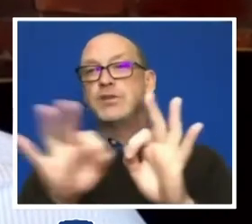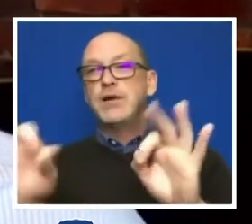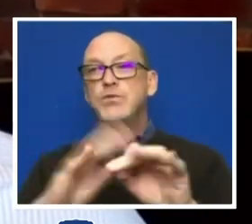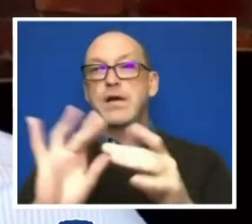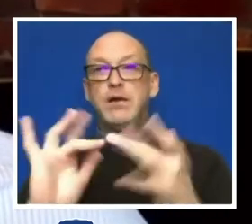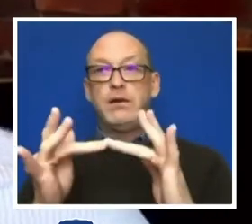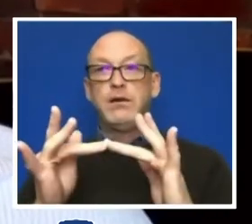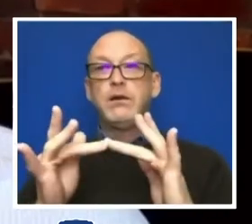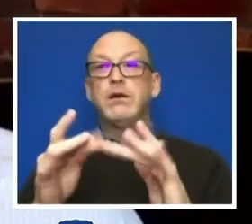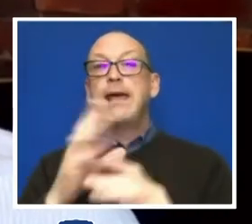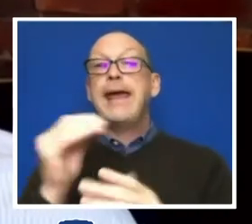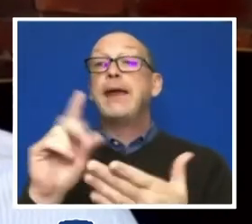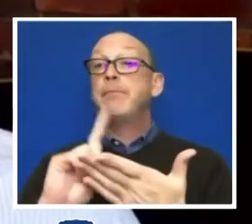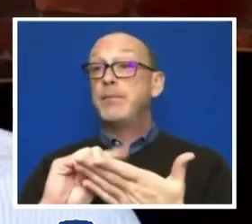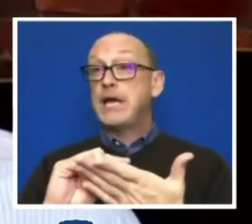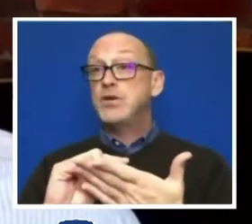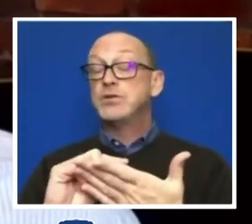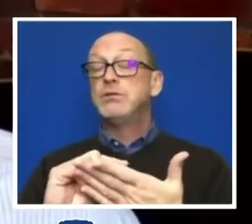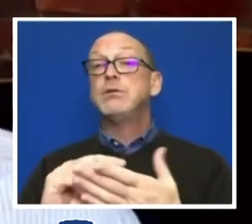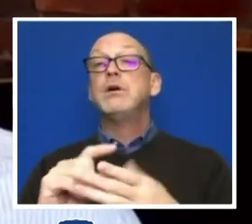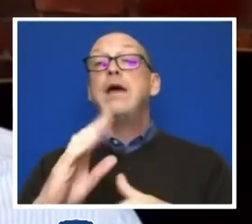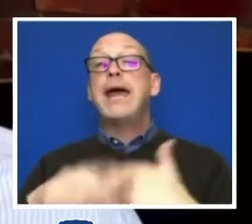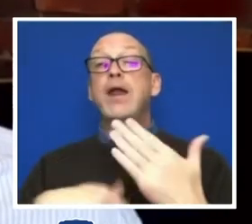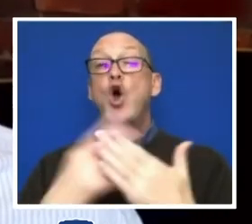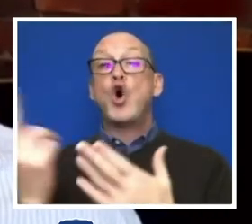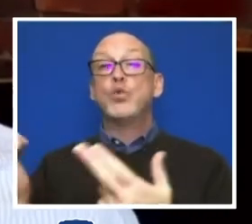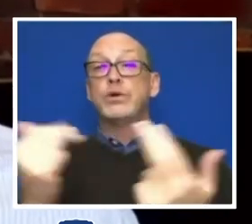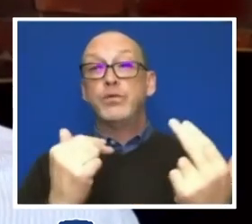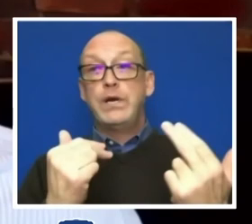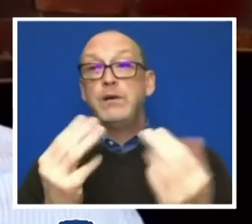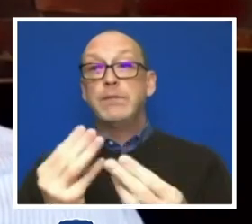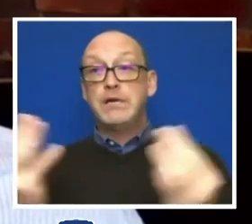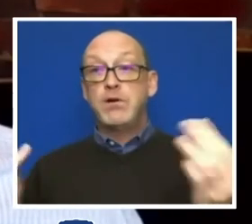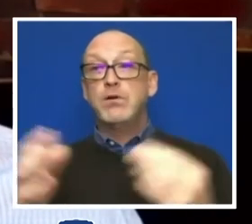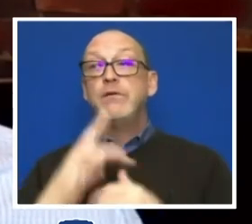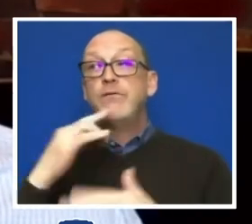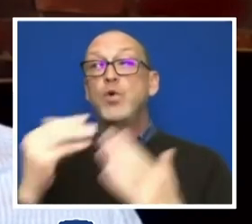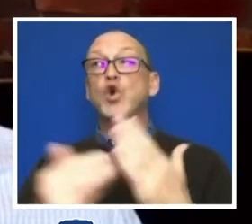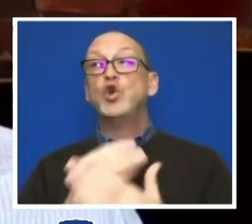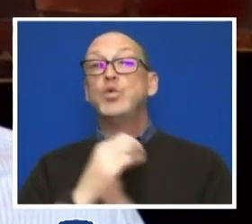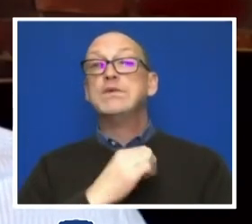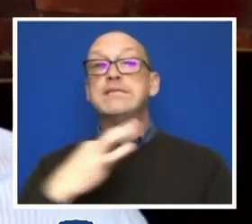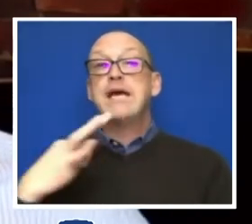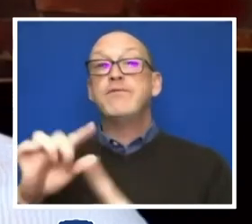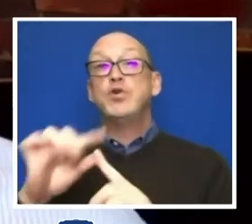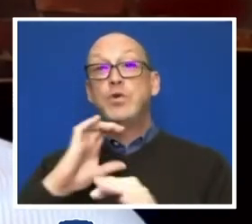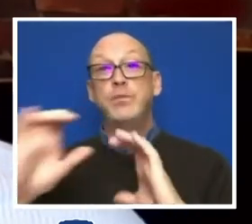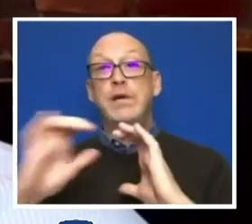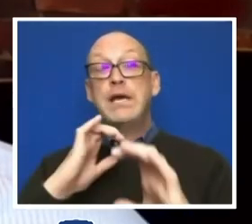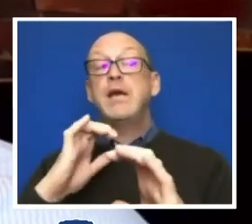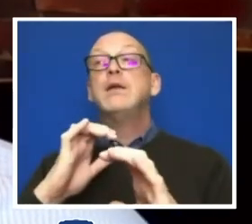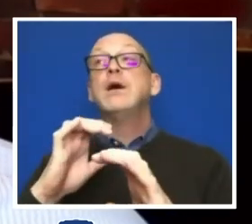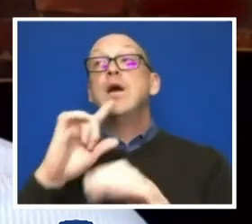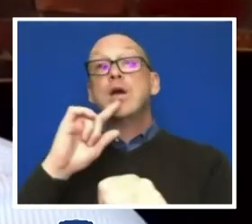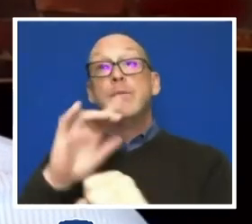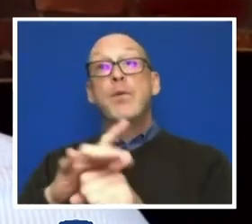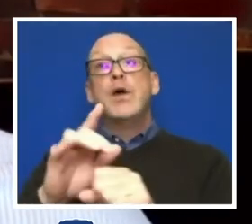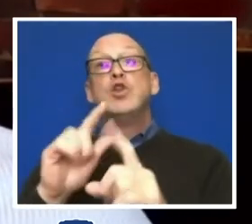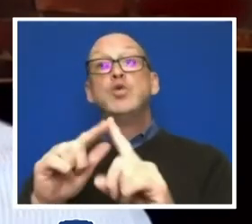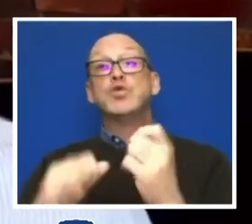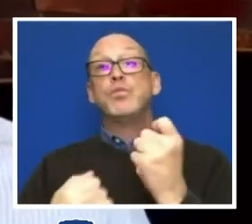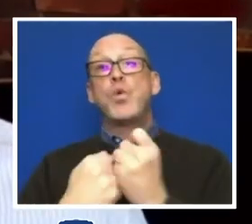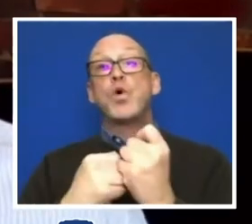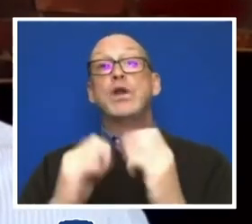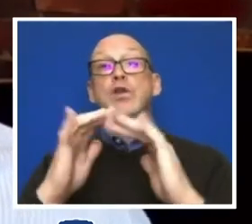office publications and in all of its recruiting materials for new staff to communicate its commitment to supporting a diverse student population